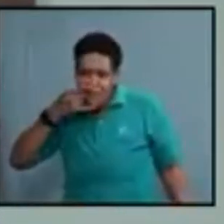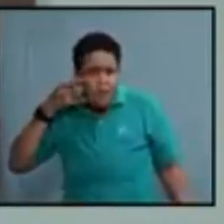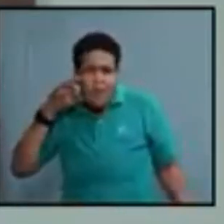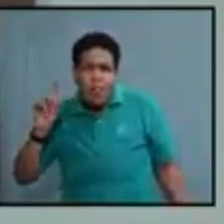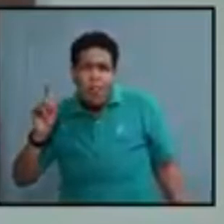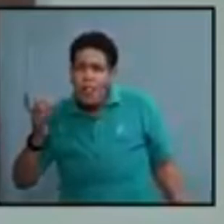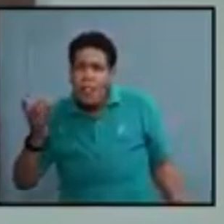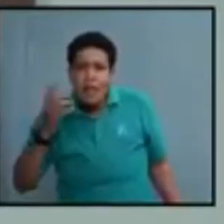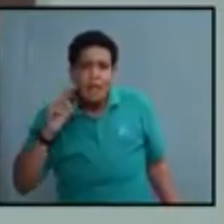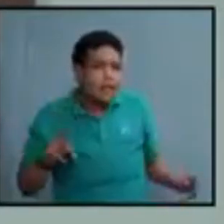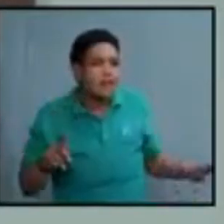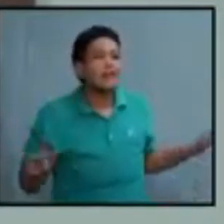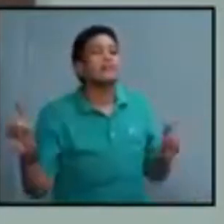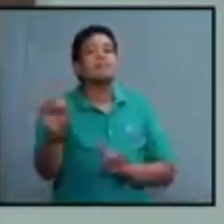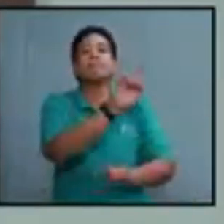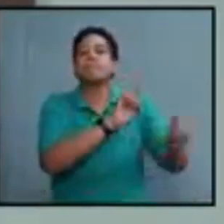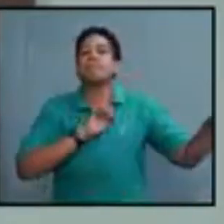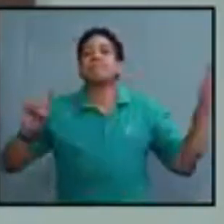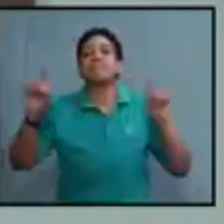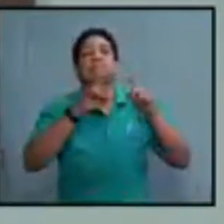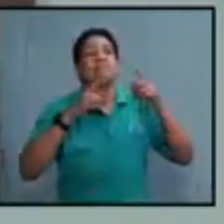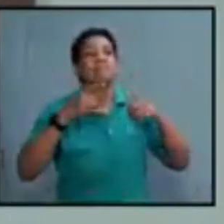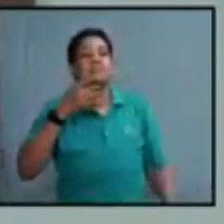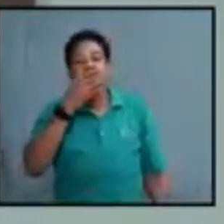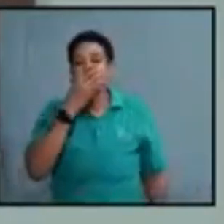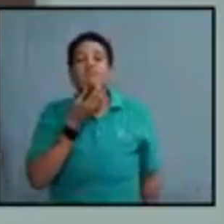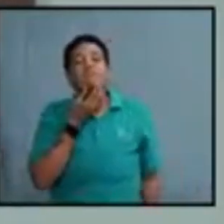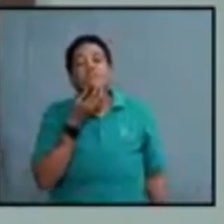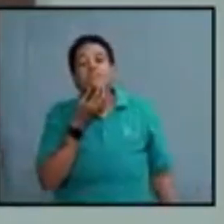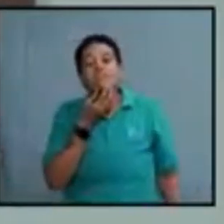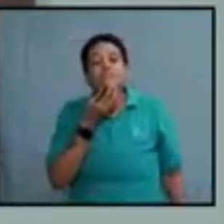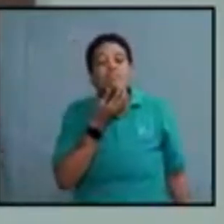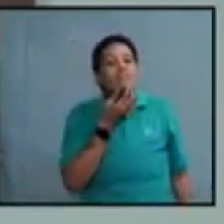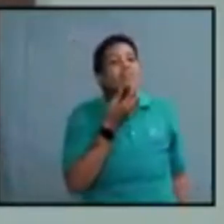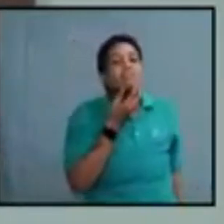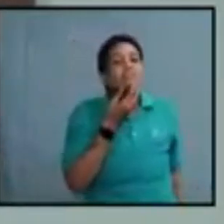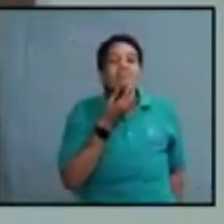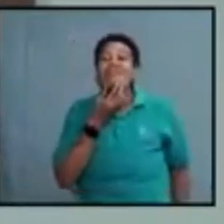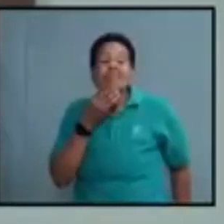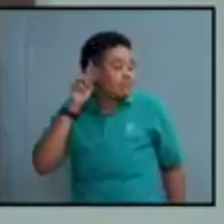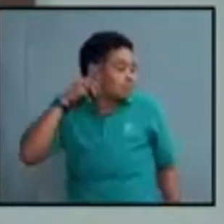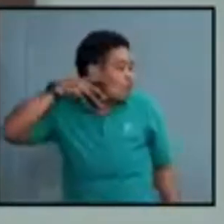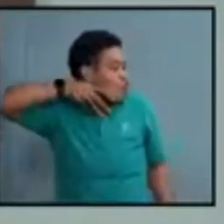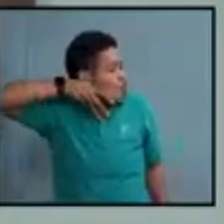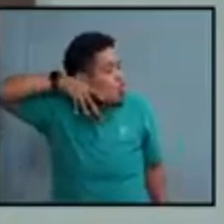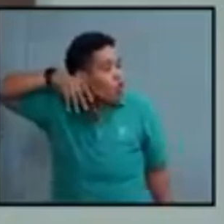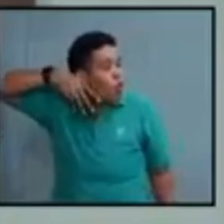moving about with a mask under their chin or hanging from one ear.